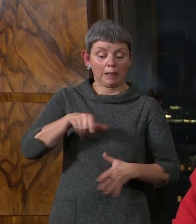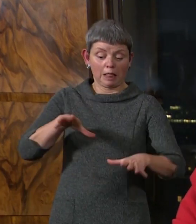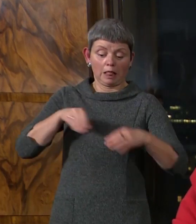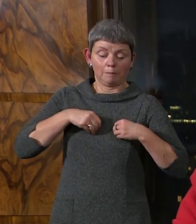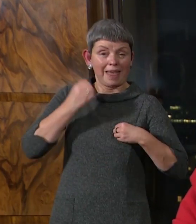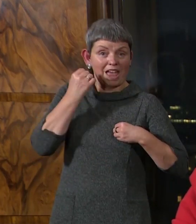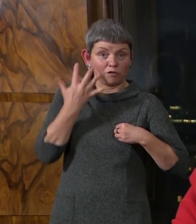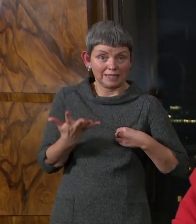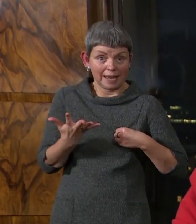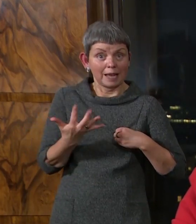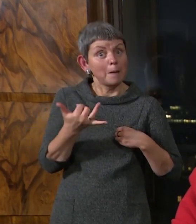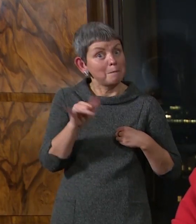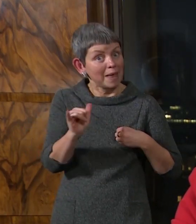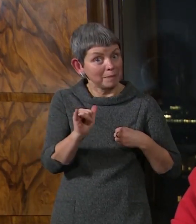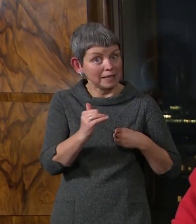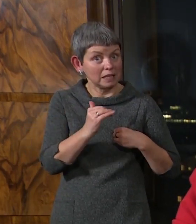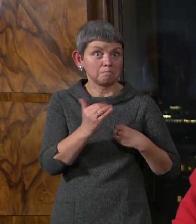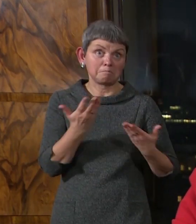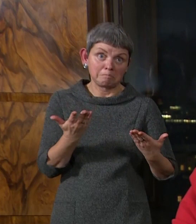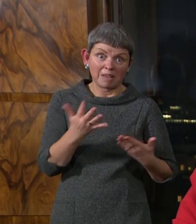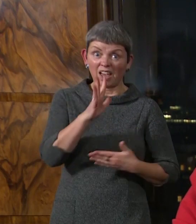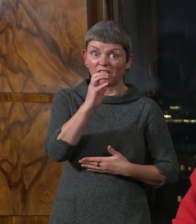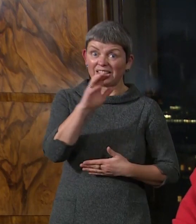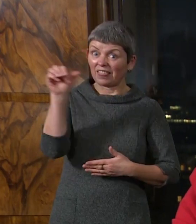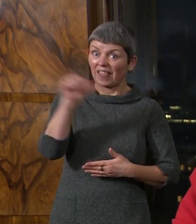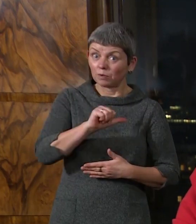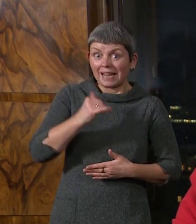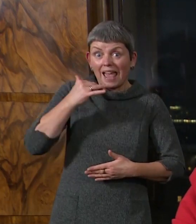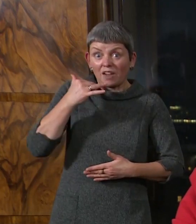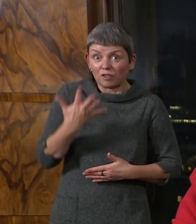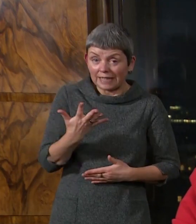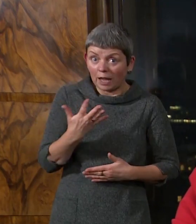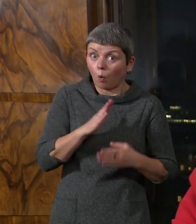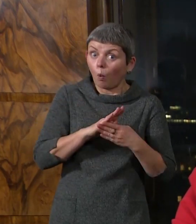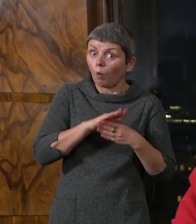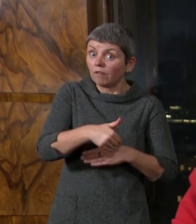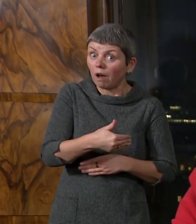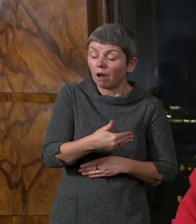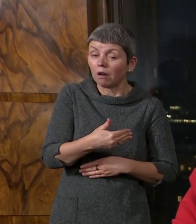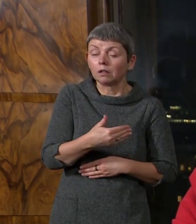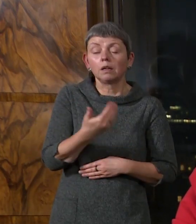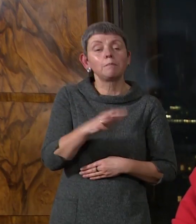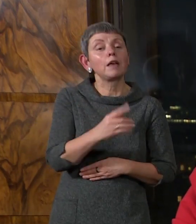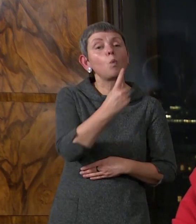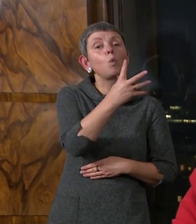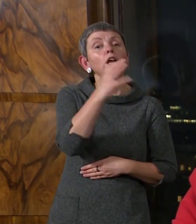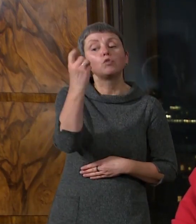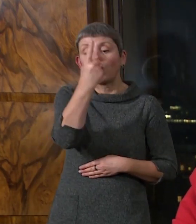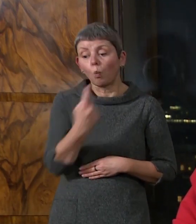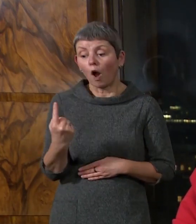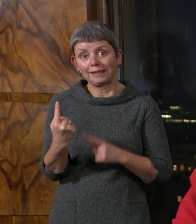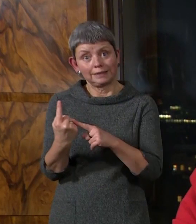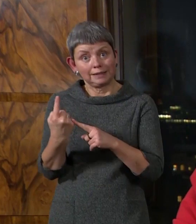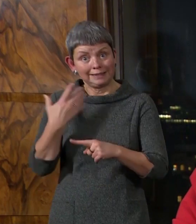perhaps as high as 15,000 or more, even if just one in every hundred of those cases needs hospital care,